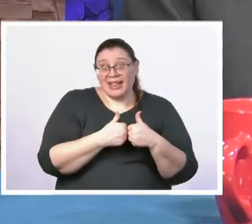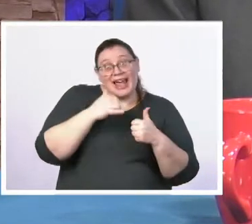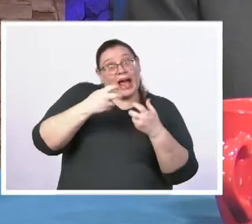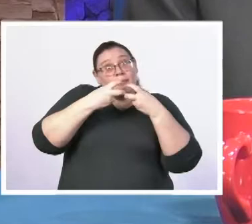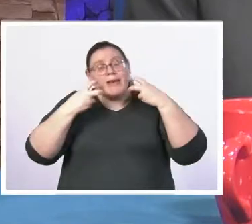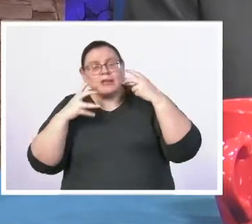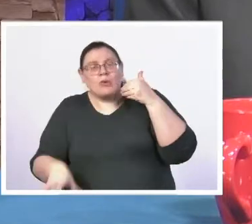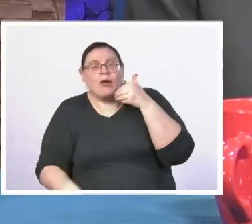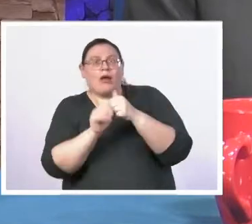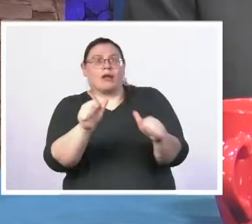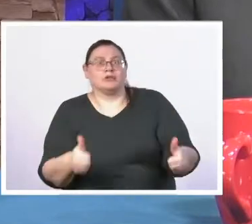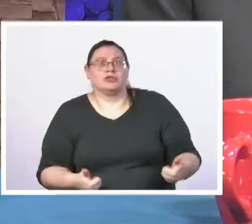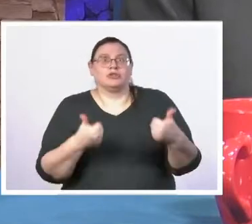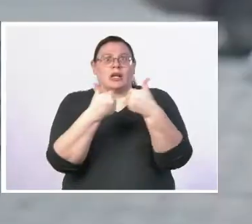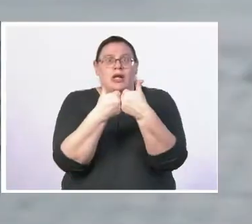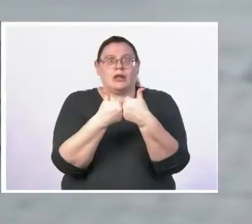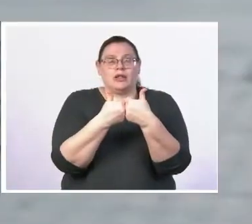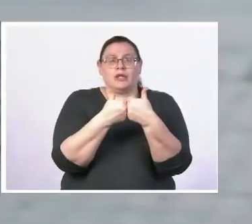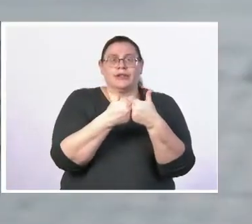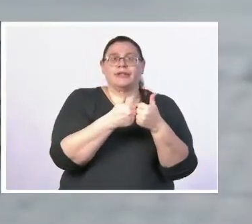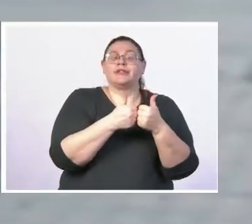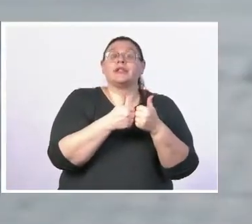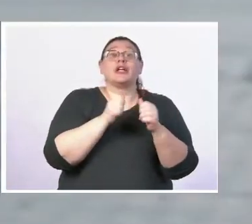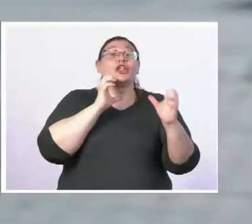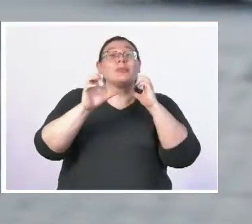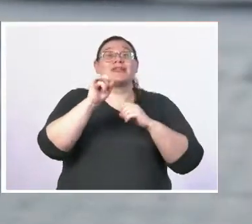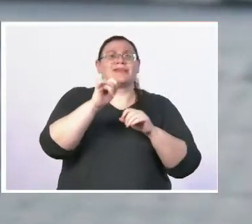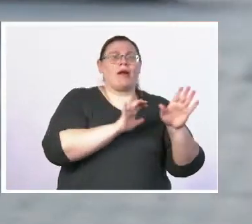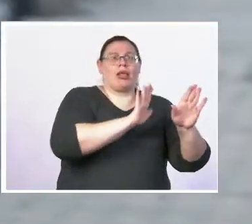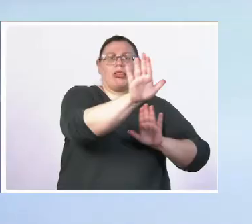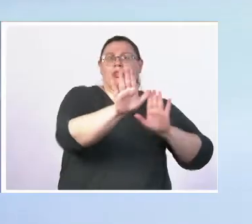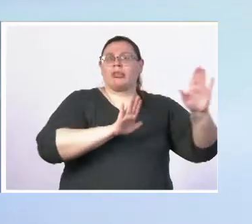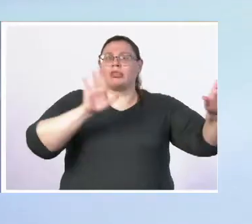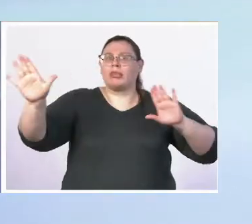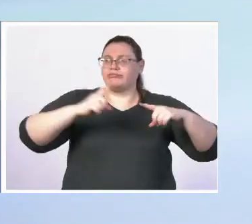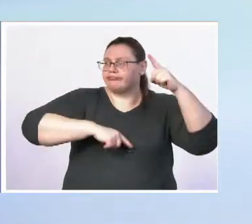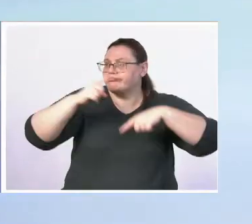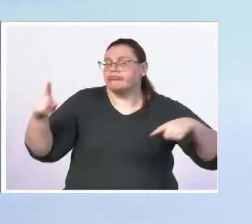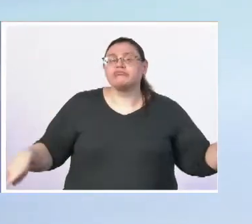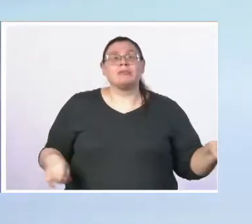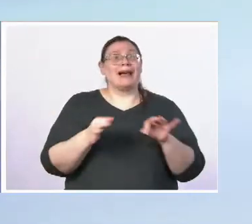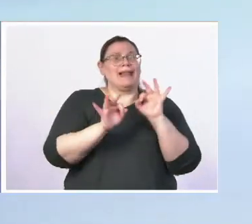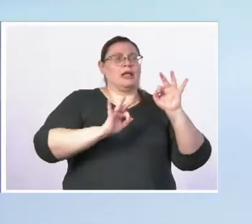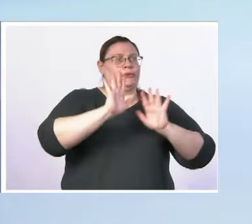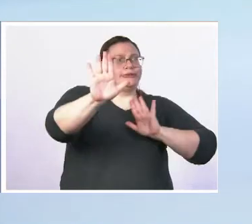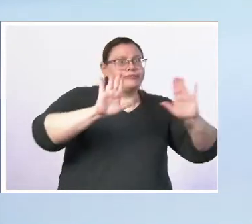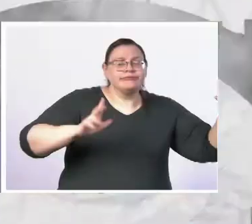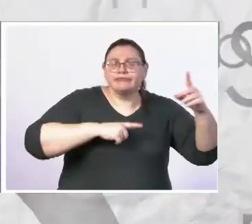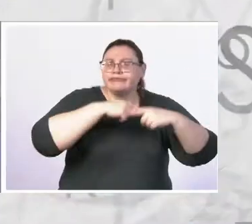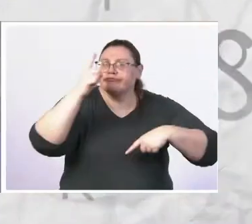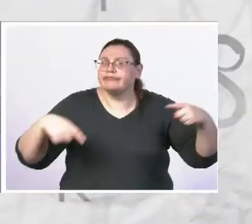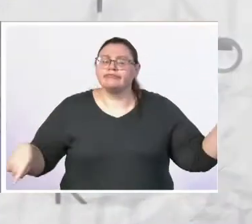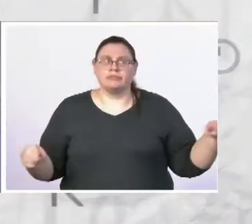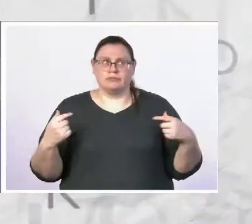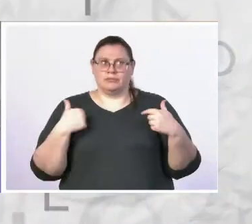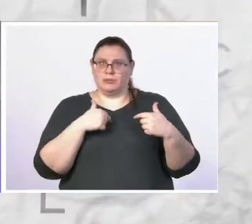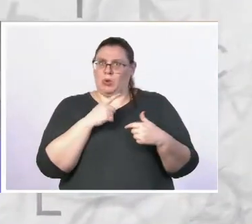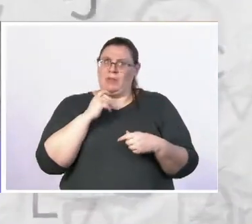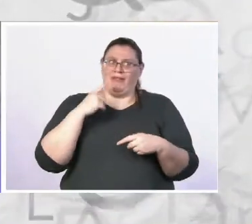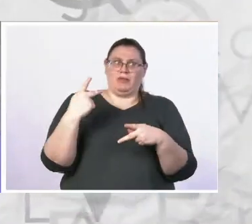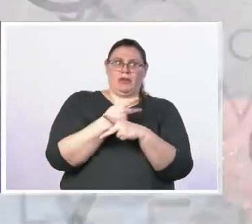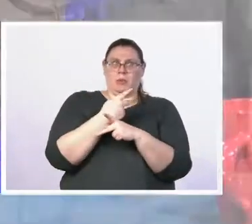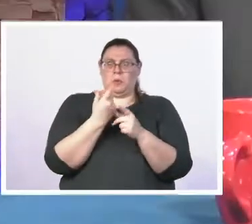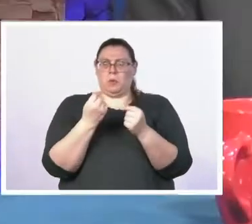people who have different communication styles and needs different languages and we're going to have to figure this one out